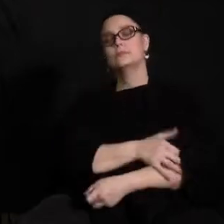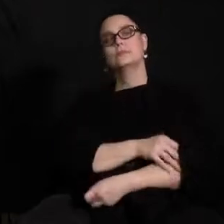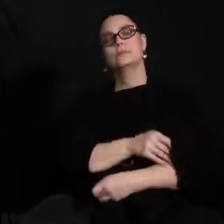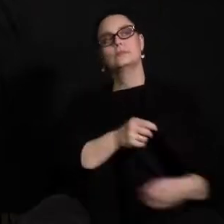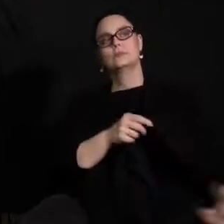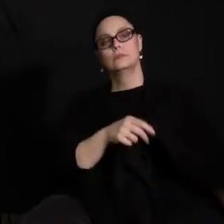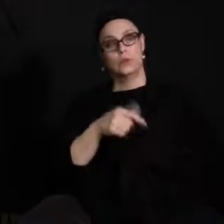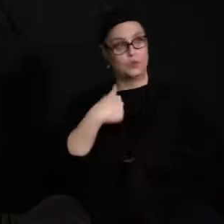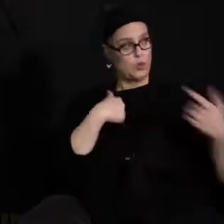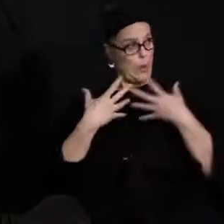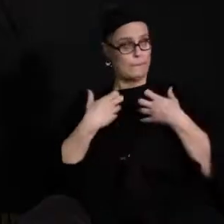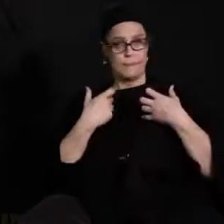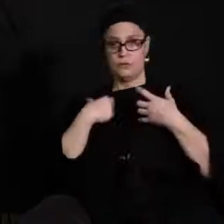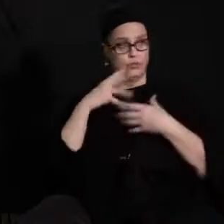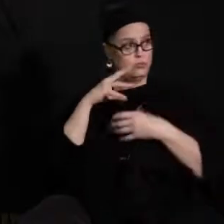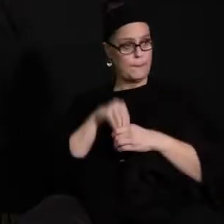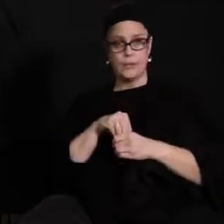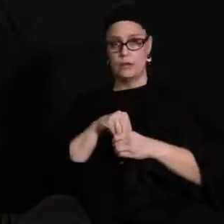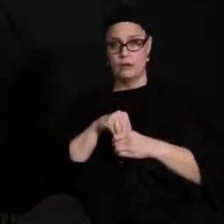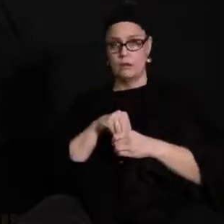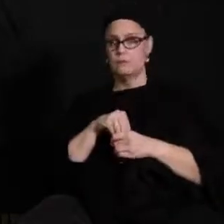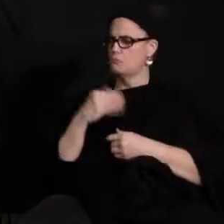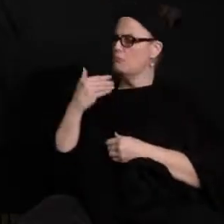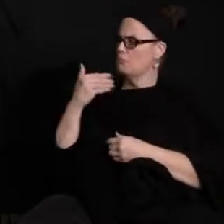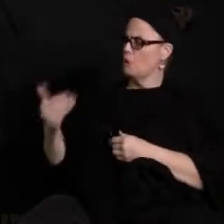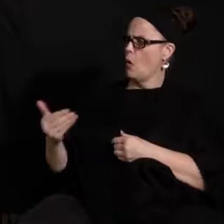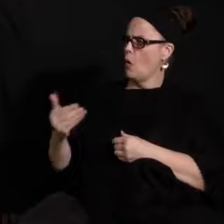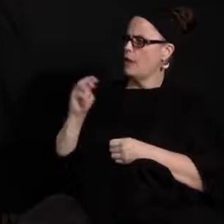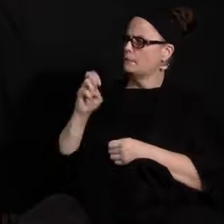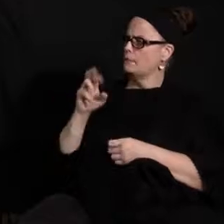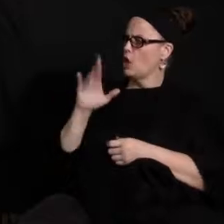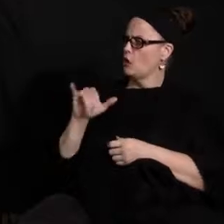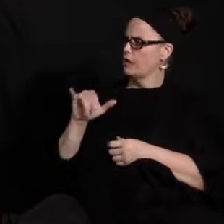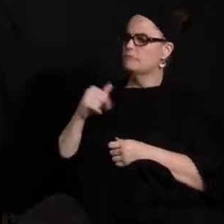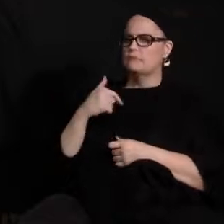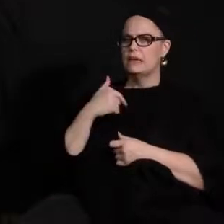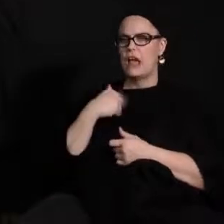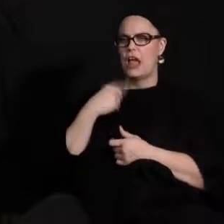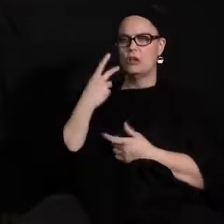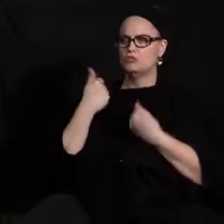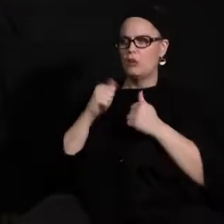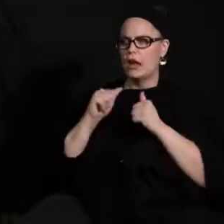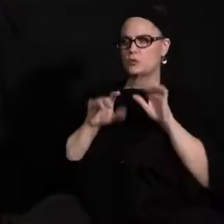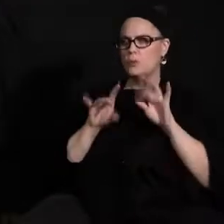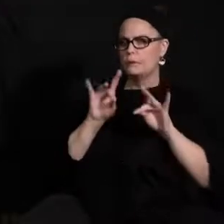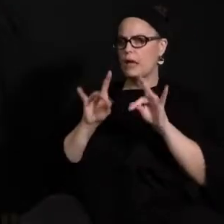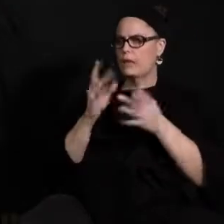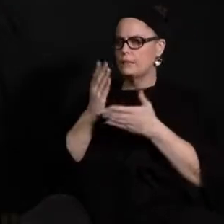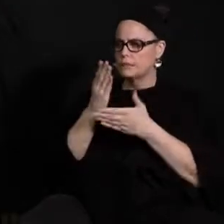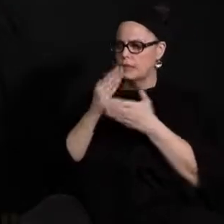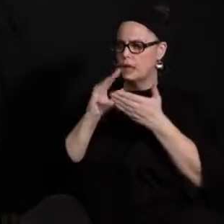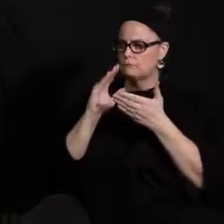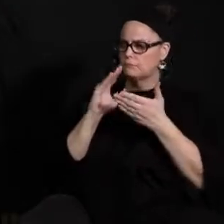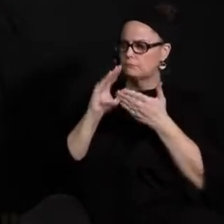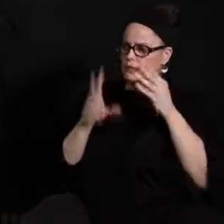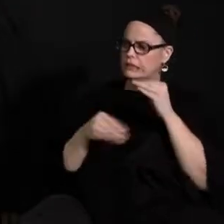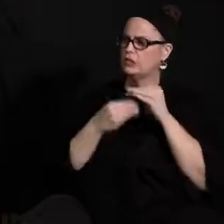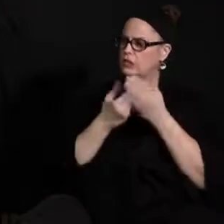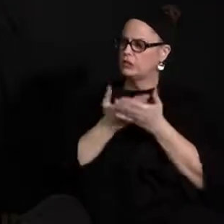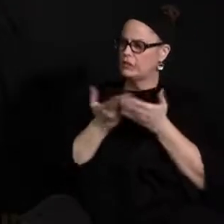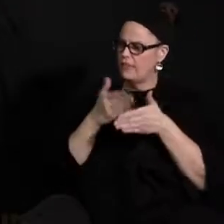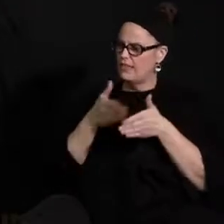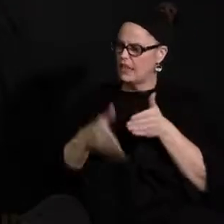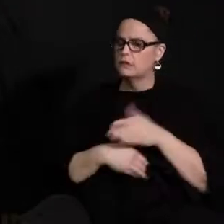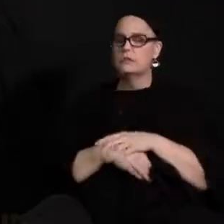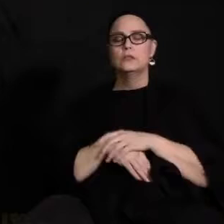would you like me to jump in dr gathard yeah why don't you start mayor and i'll see if i can maybe pick up some things at the end as well sure that sounds great